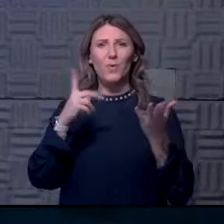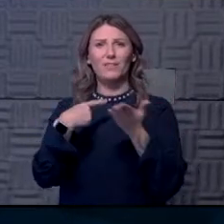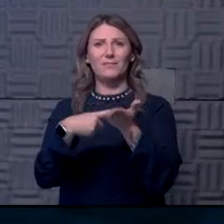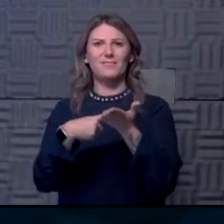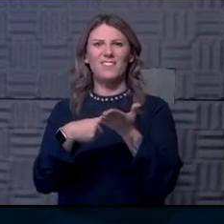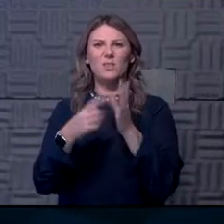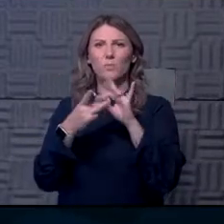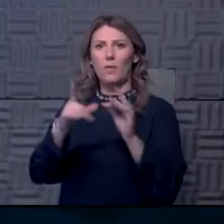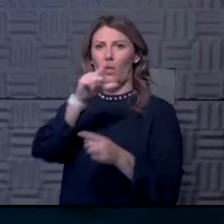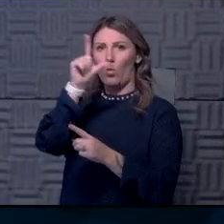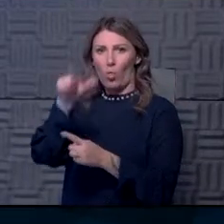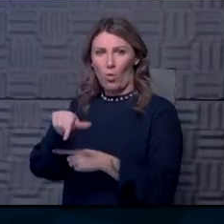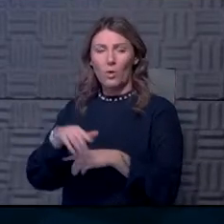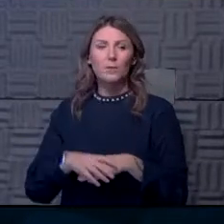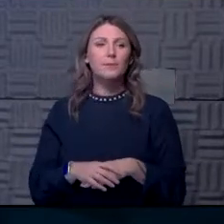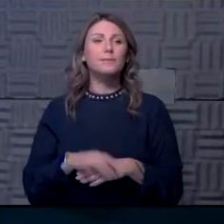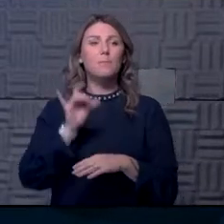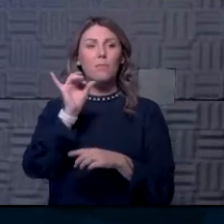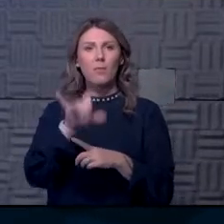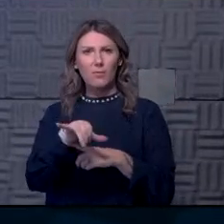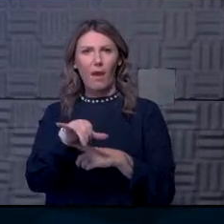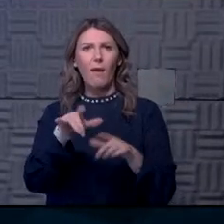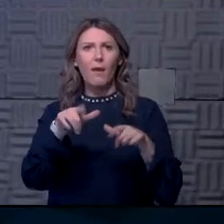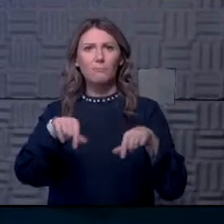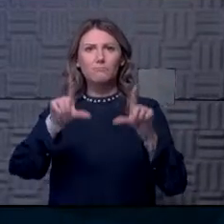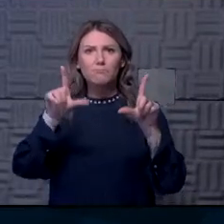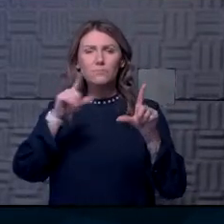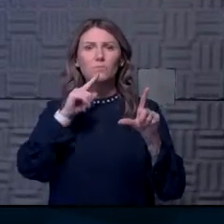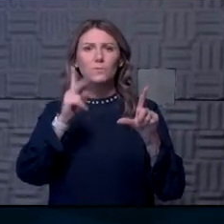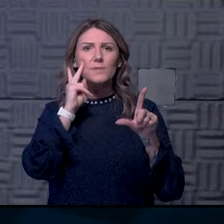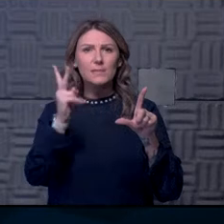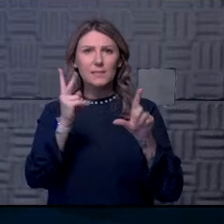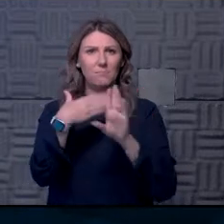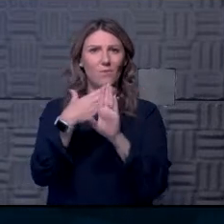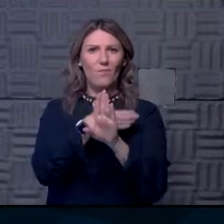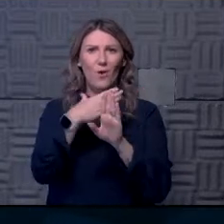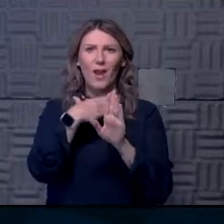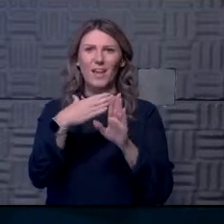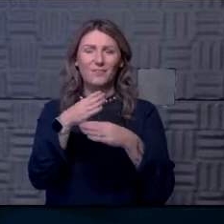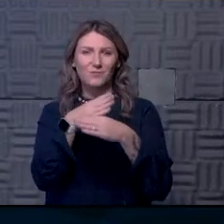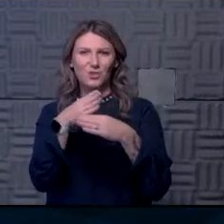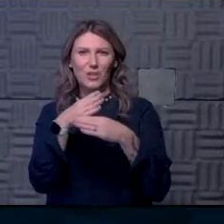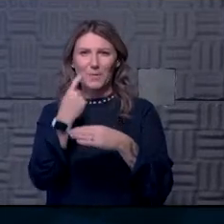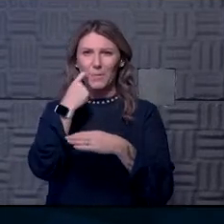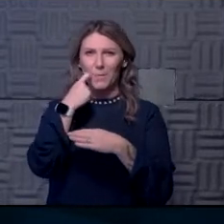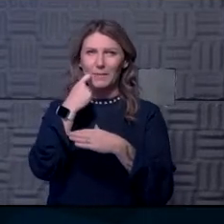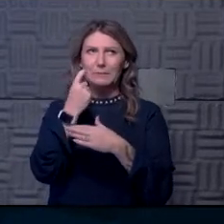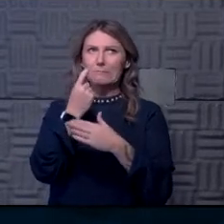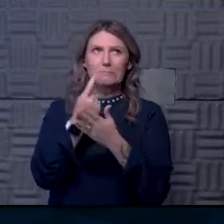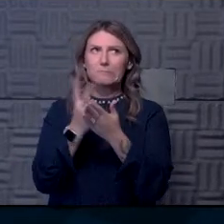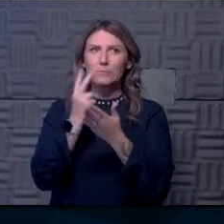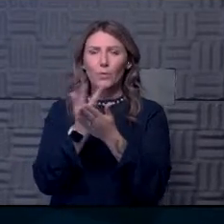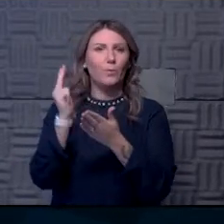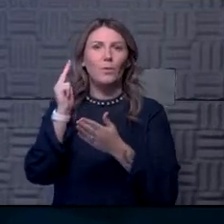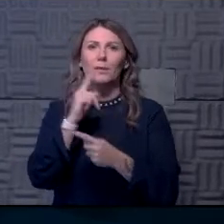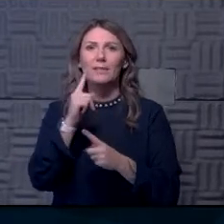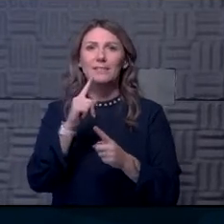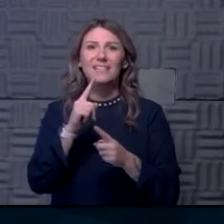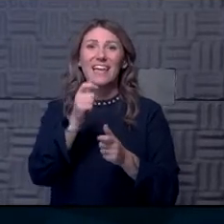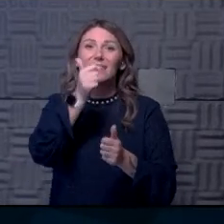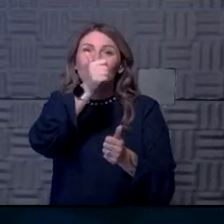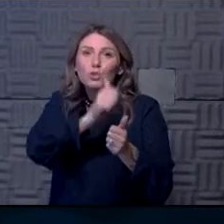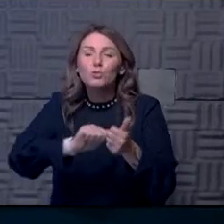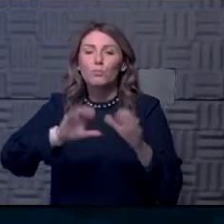talk about in Lawrence. So this is a slide that you have seen before. I've shared it the past two or three weeks. This is a per capita look